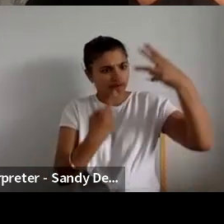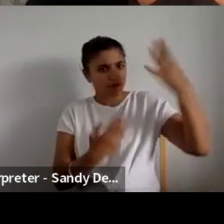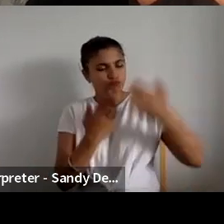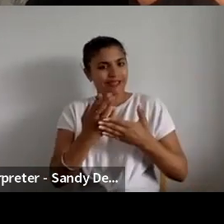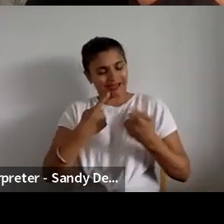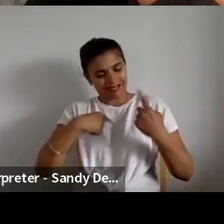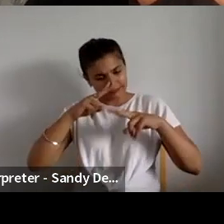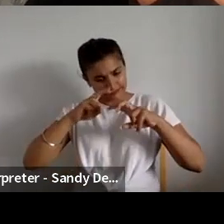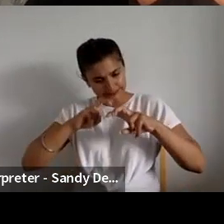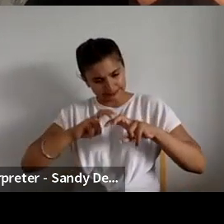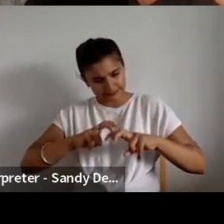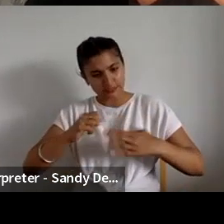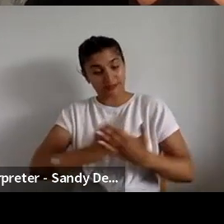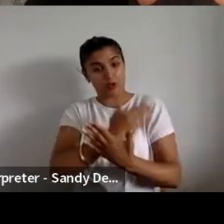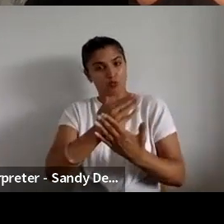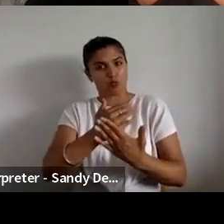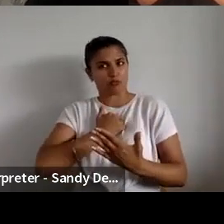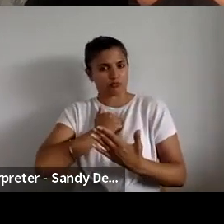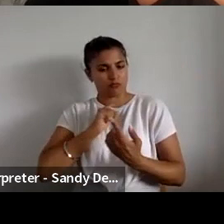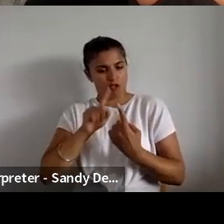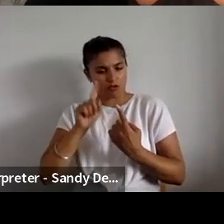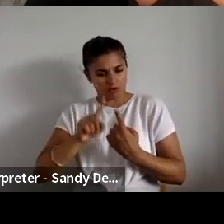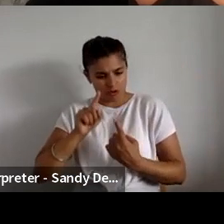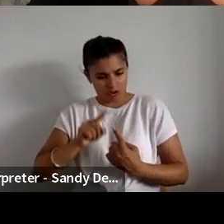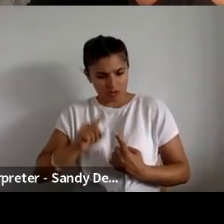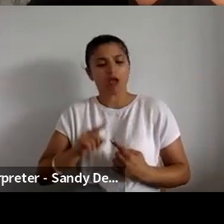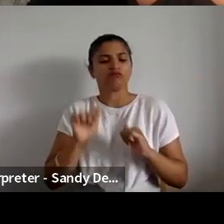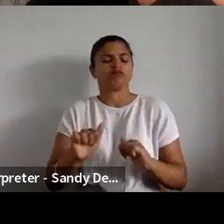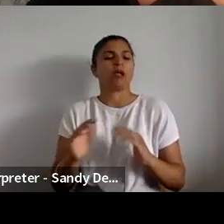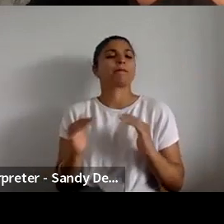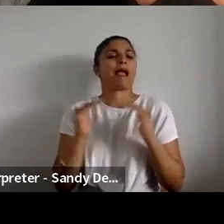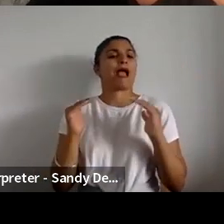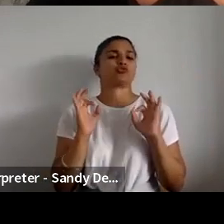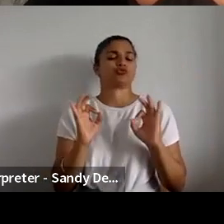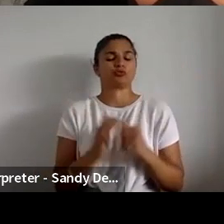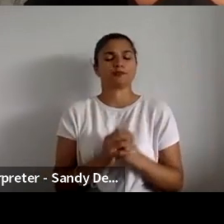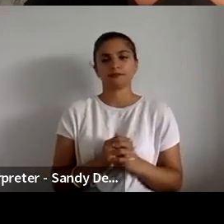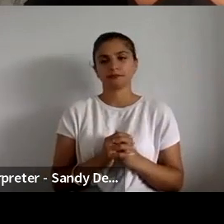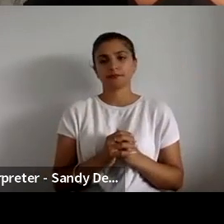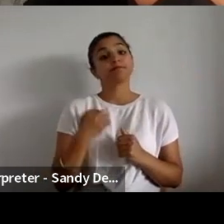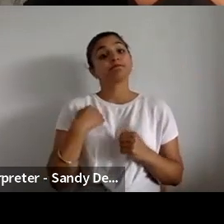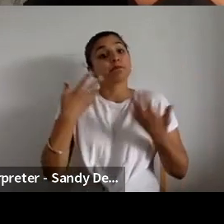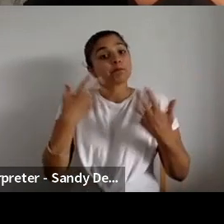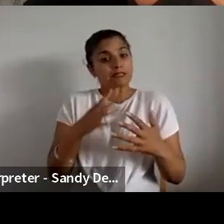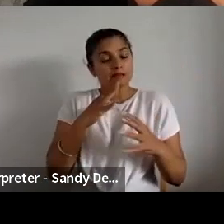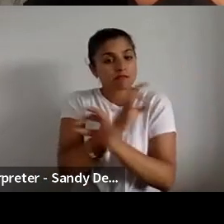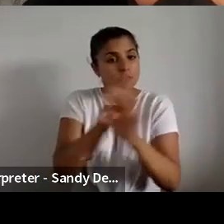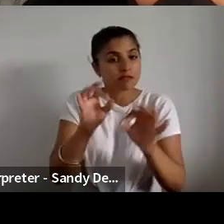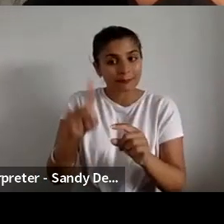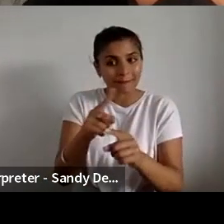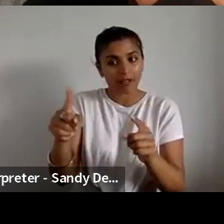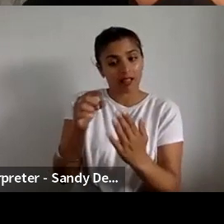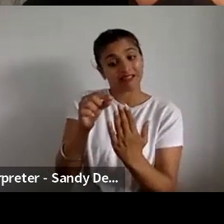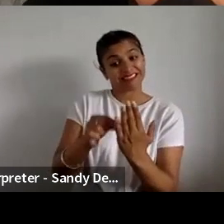quite an uncomfortable way. And what we found is that we had asked people to tick in a high trust way.